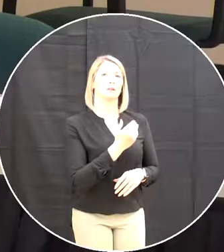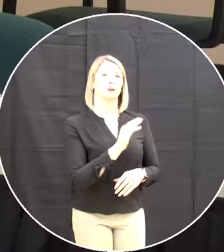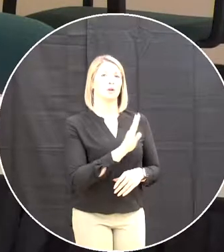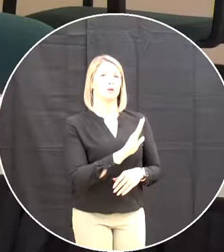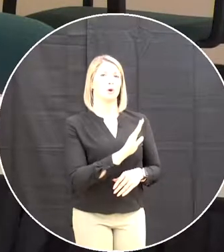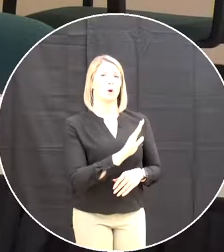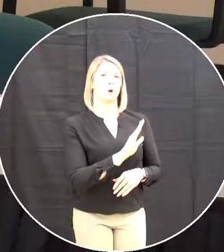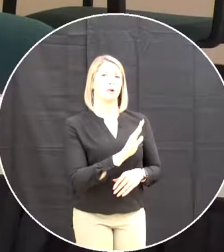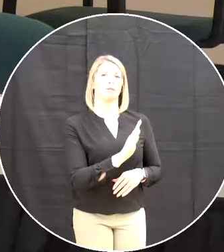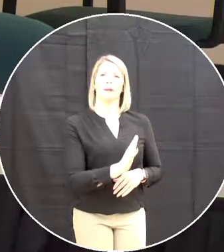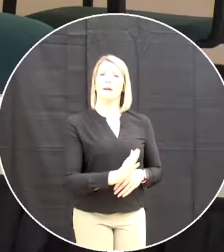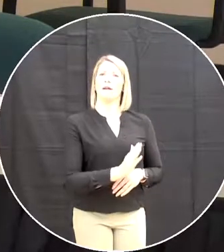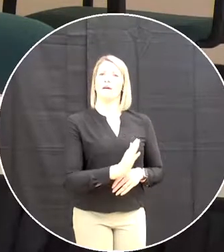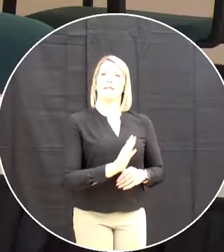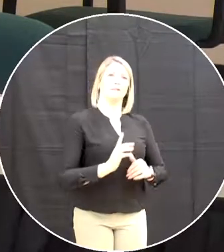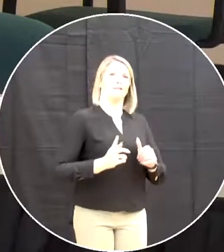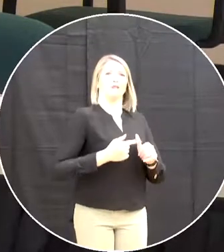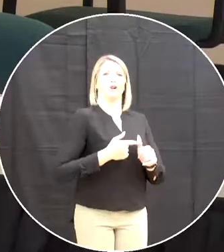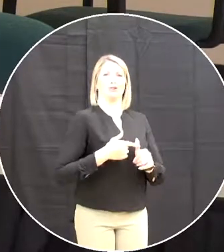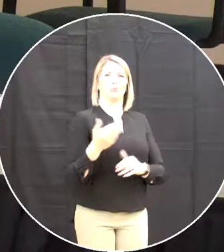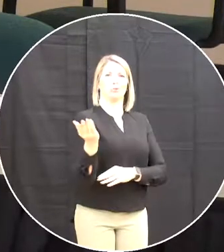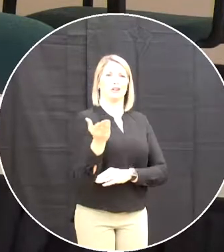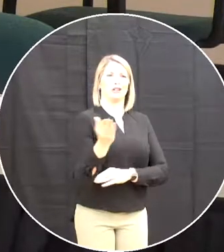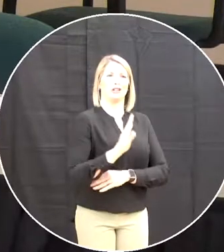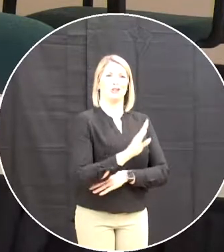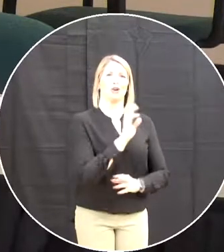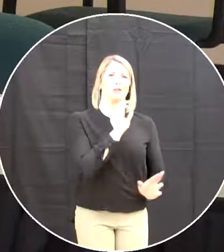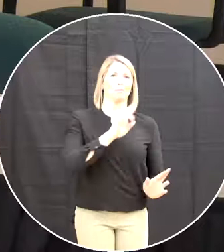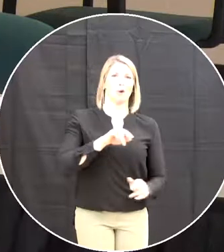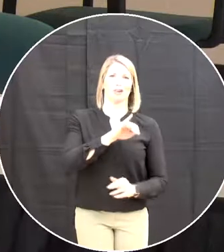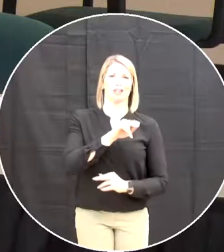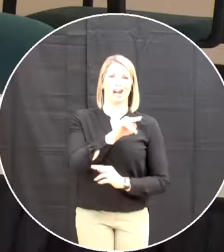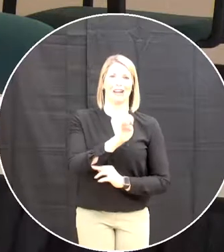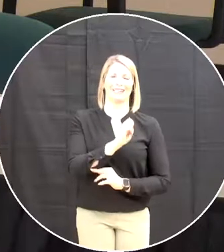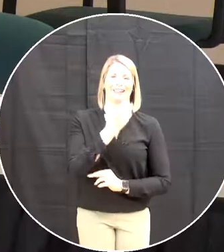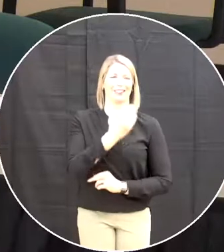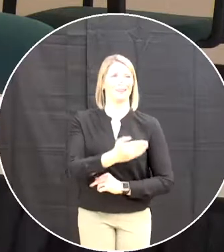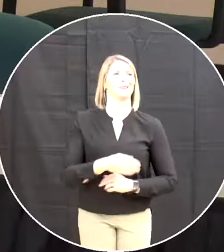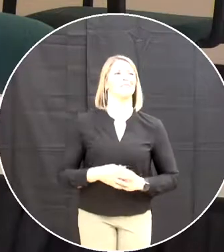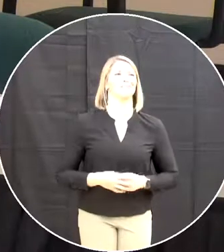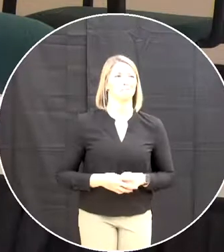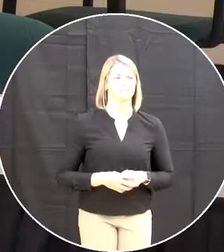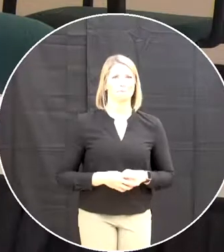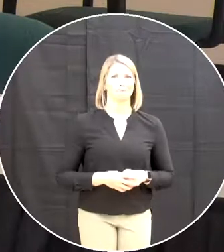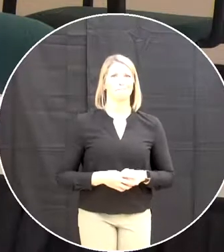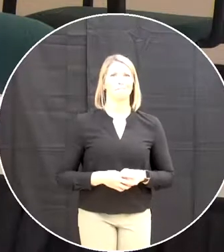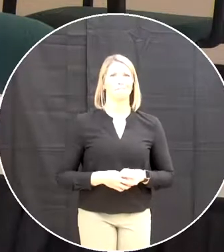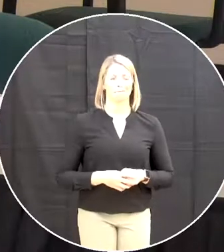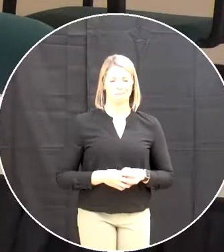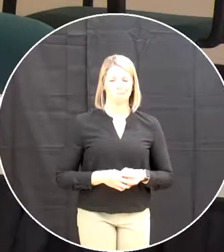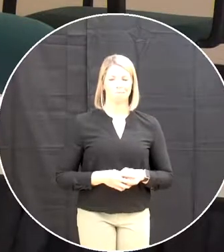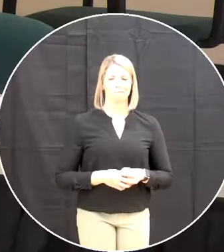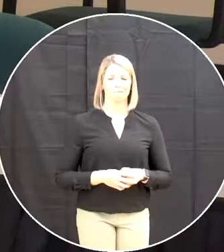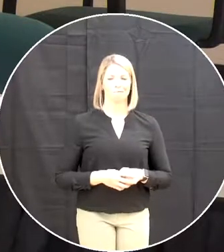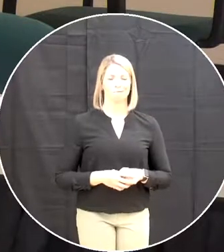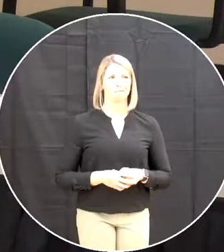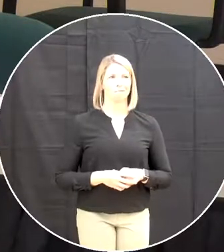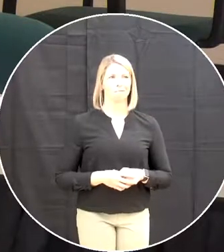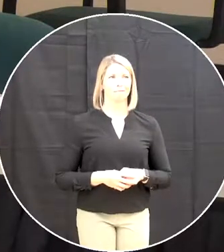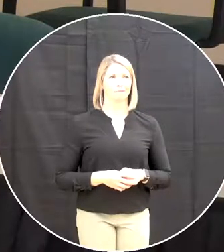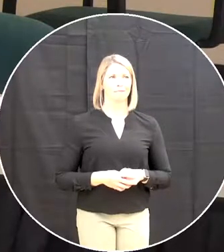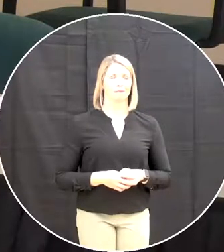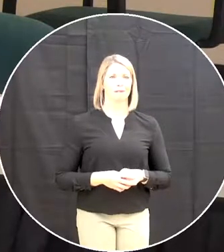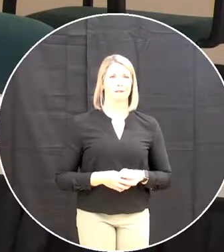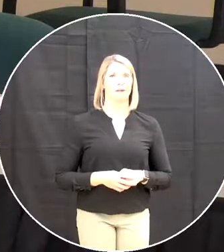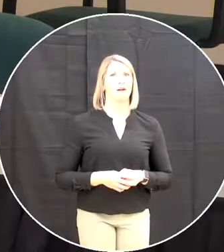presentation gene um i can't remember do we receive that report or no it's steady go thanks a million for that obviously there's a lot of good